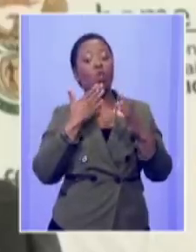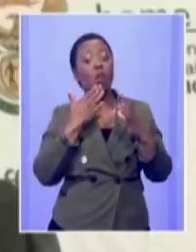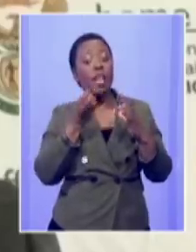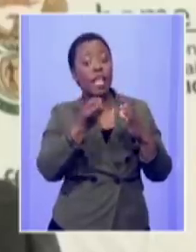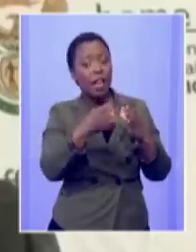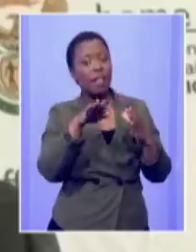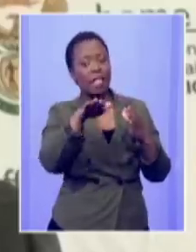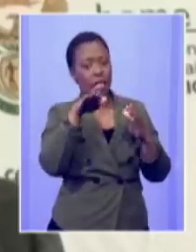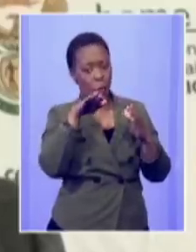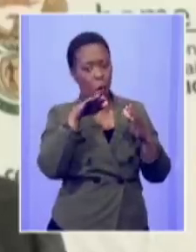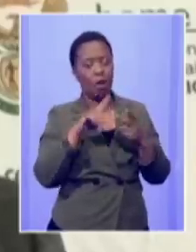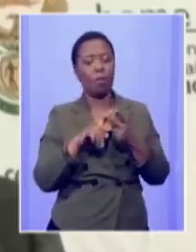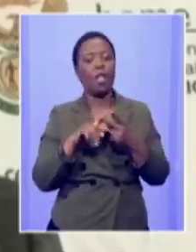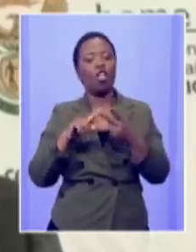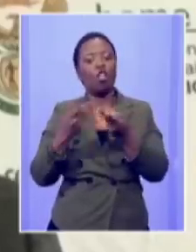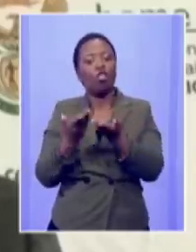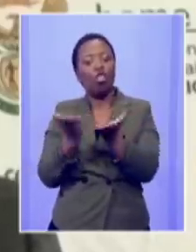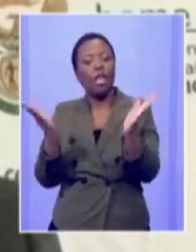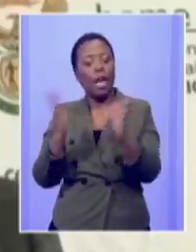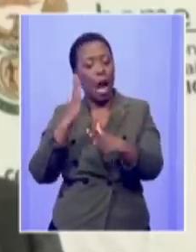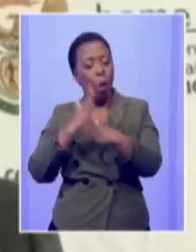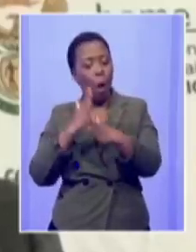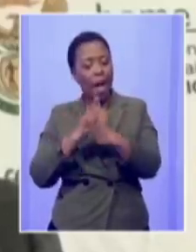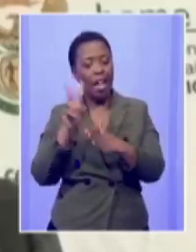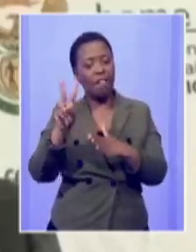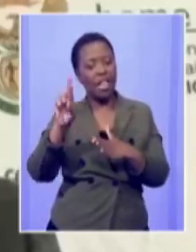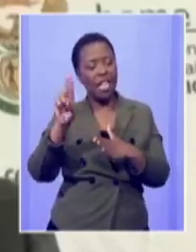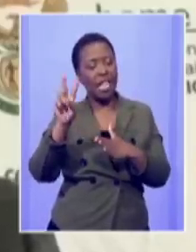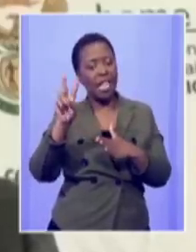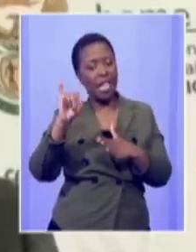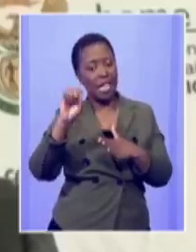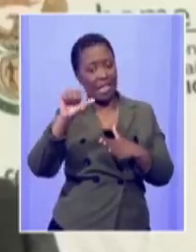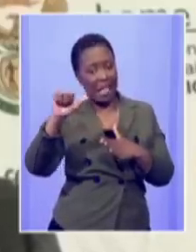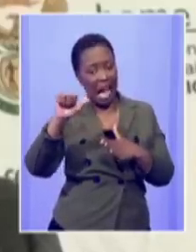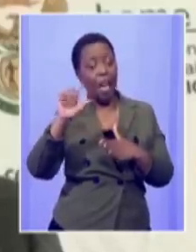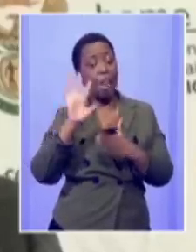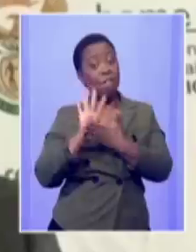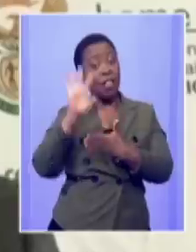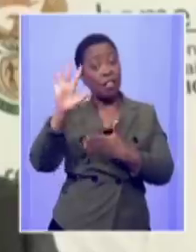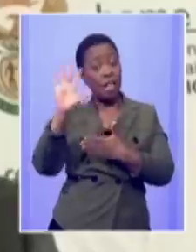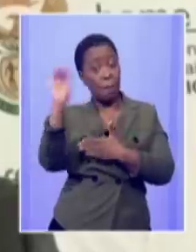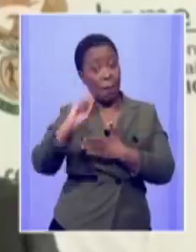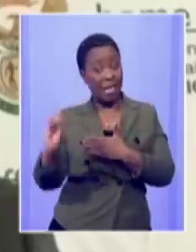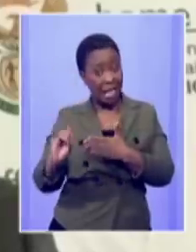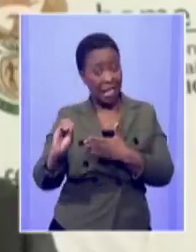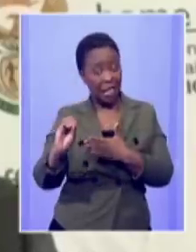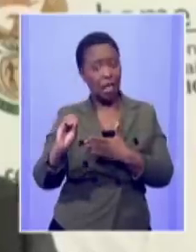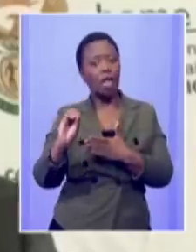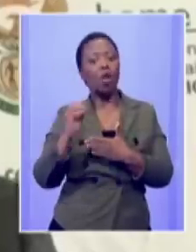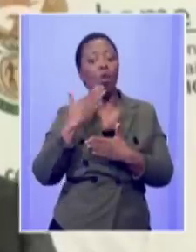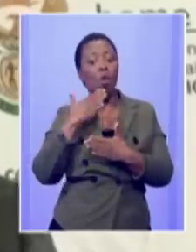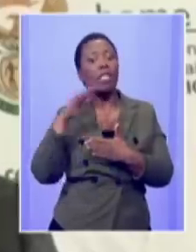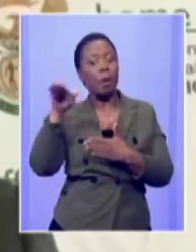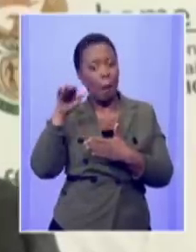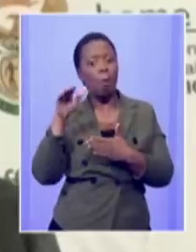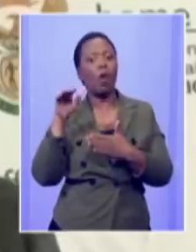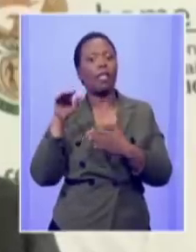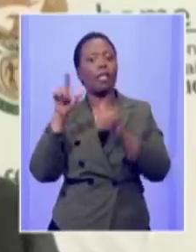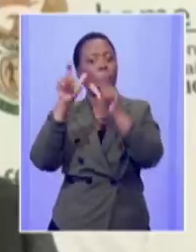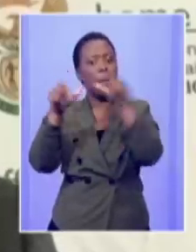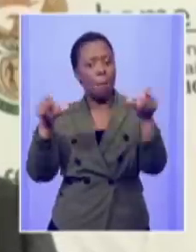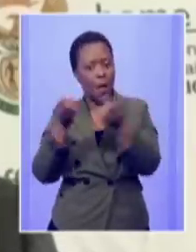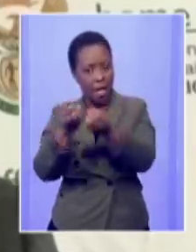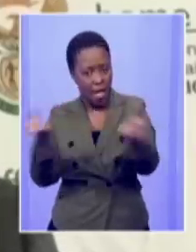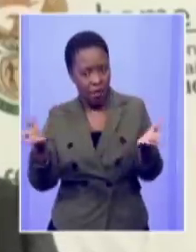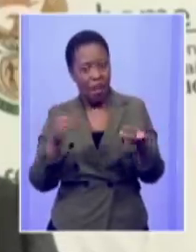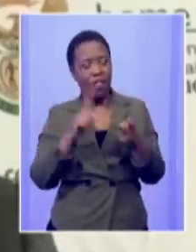we come to a general work visa 15 of all the general work visas issued were given to zimbabweans and relative visa